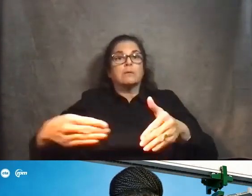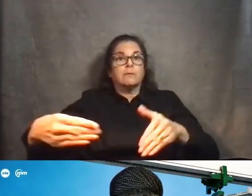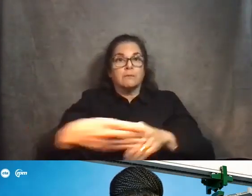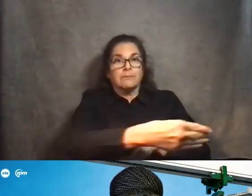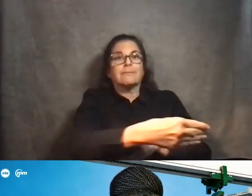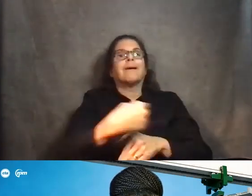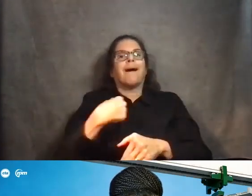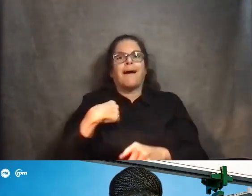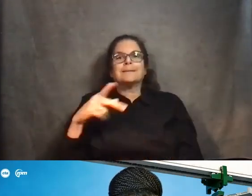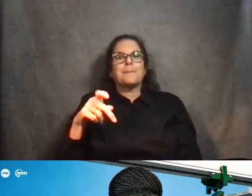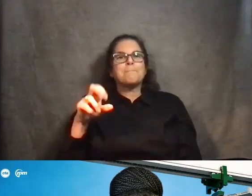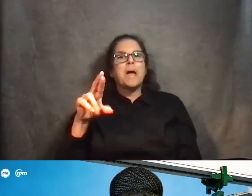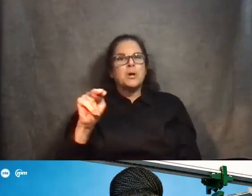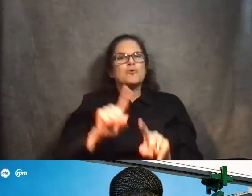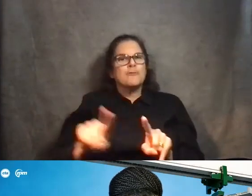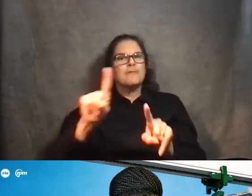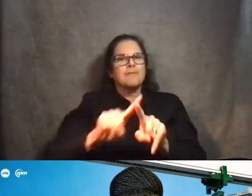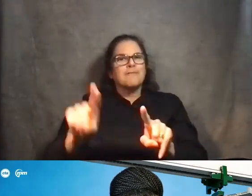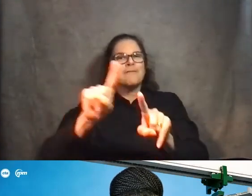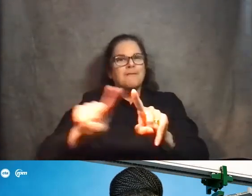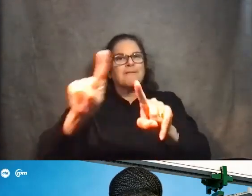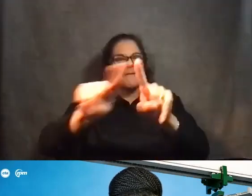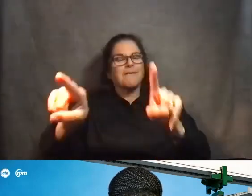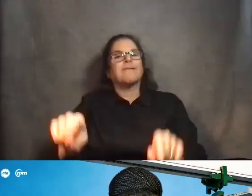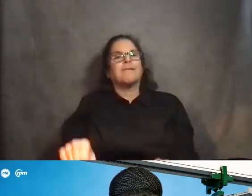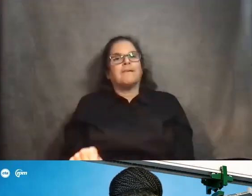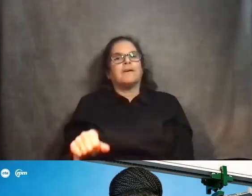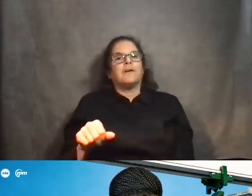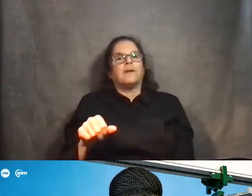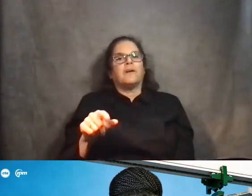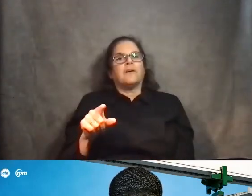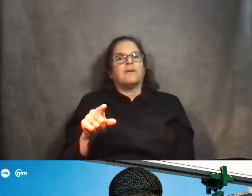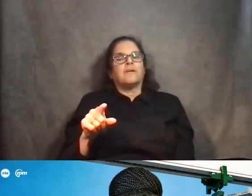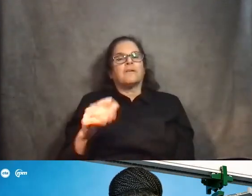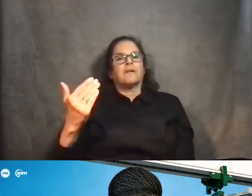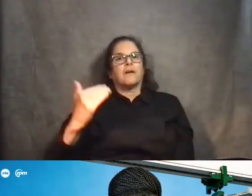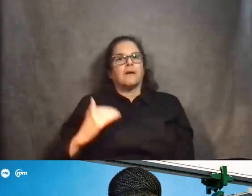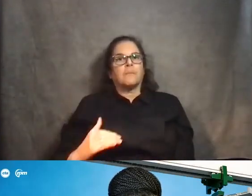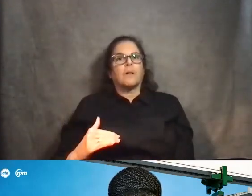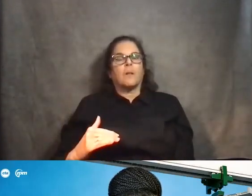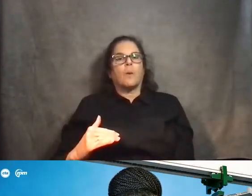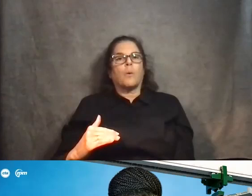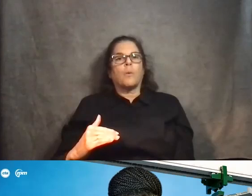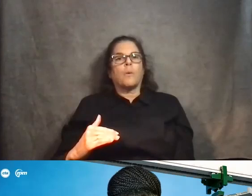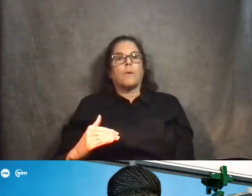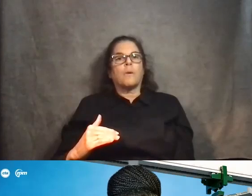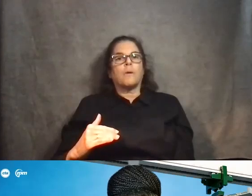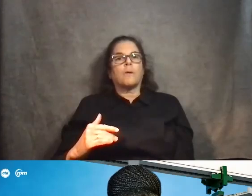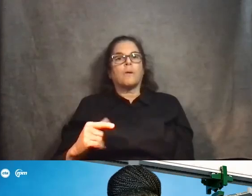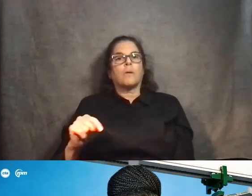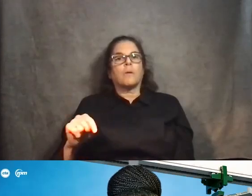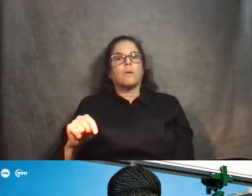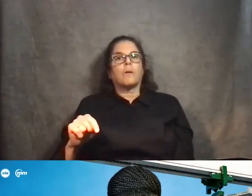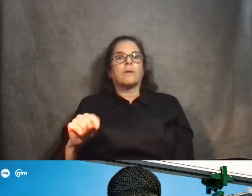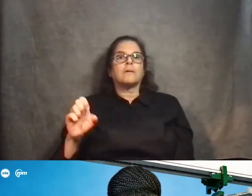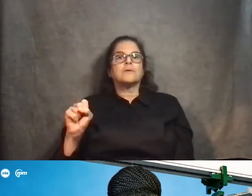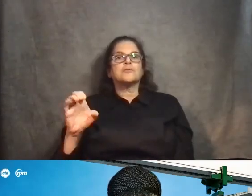a typical pattern between the cross streets. Then at the down below, at the end of the day, the we call them